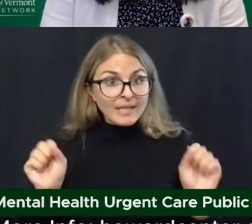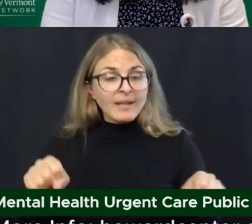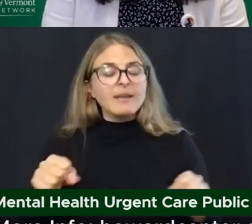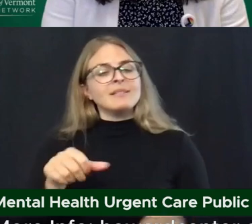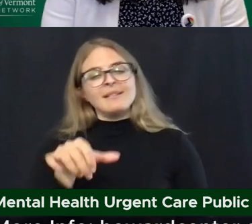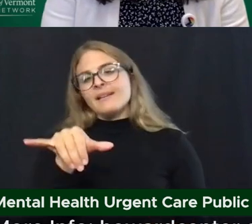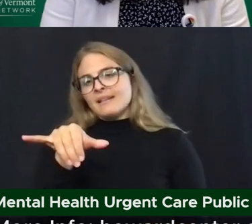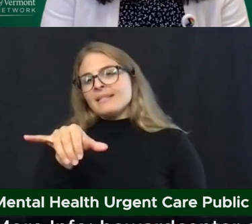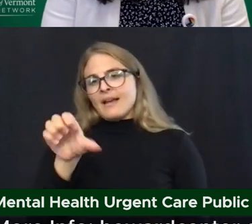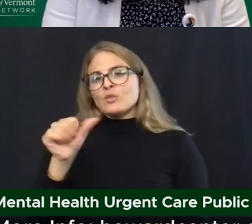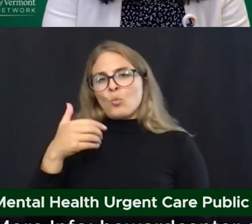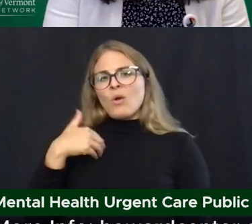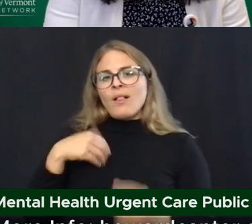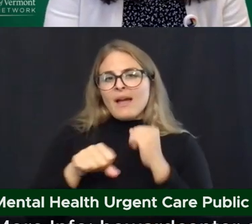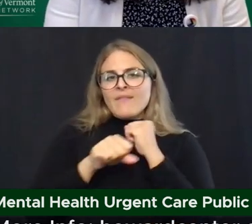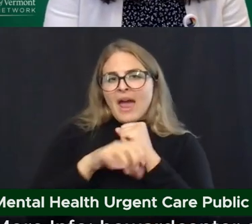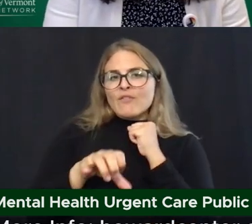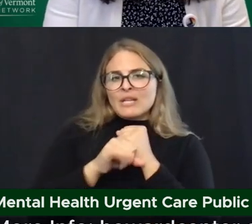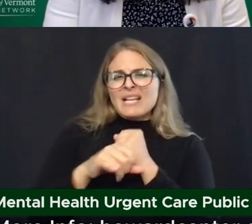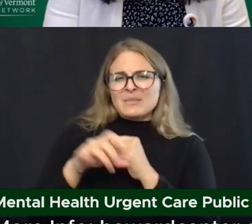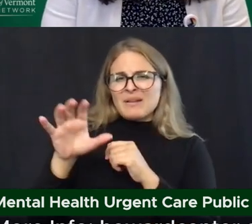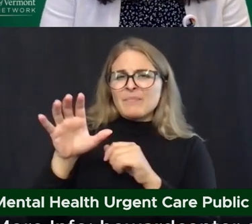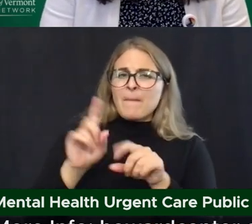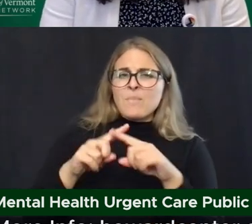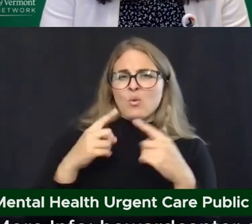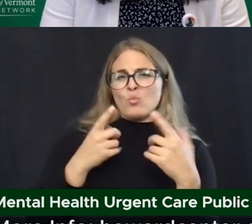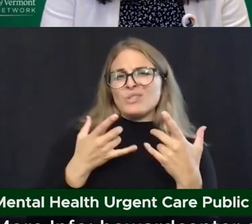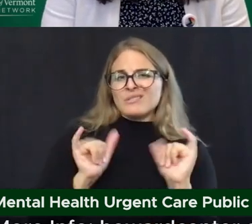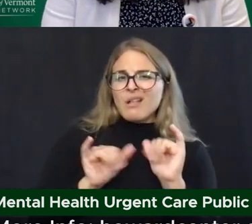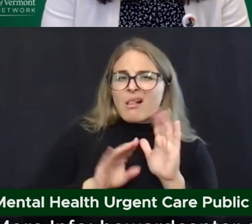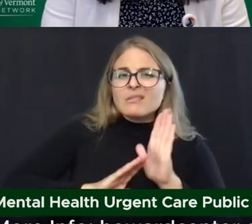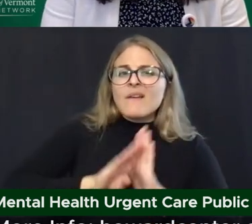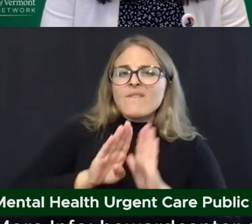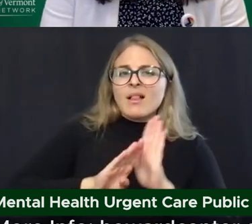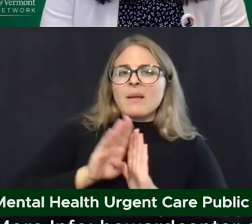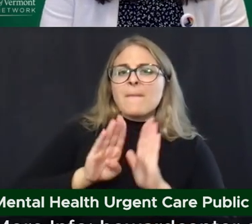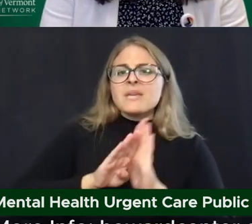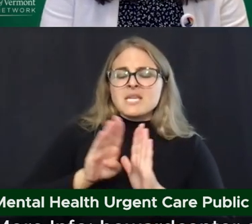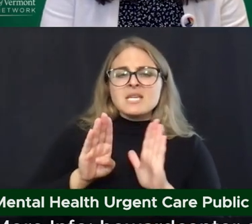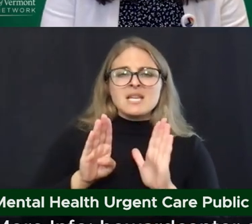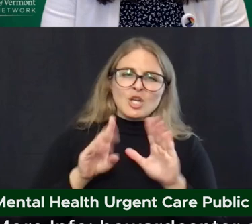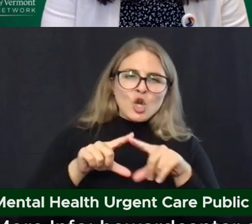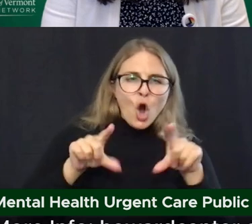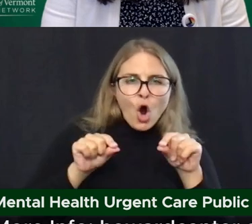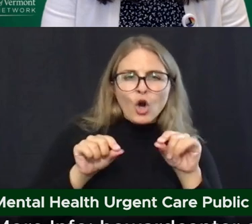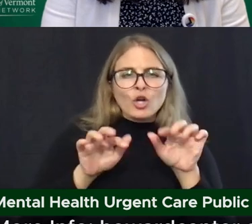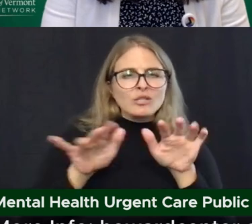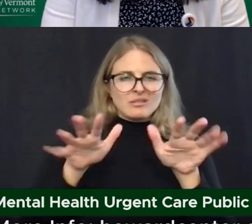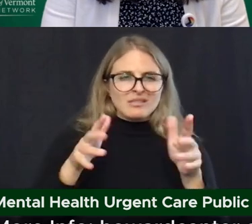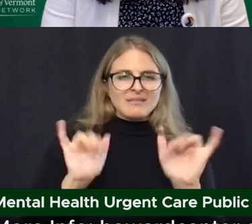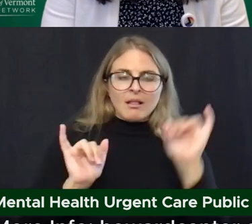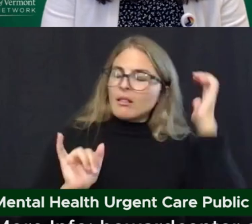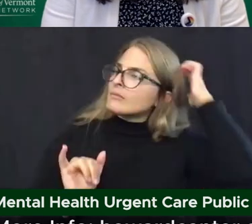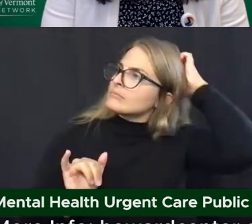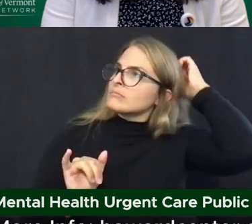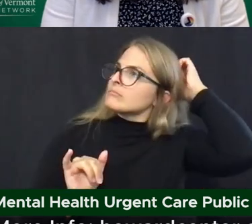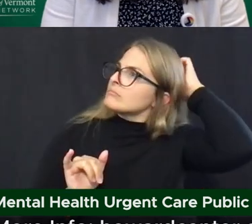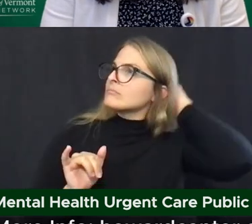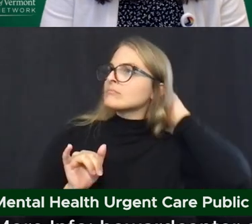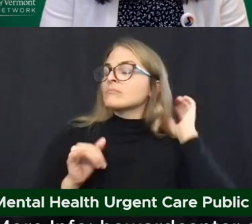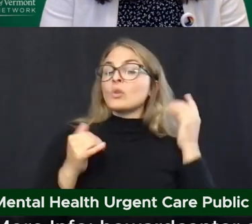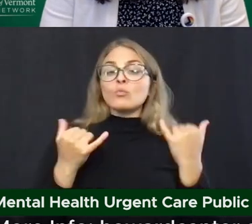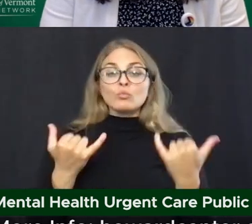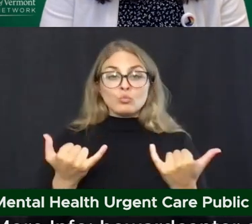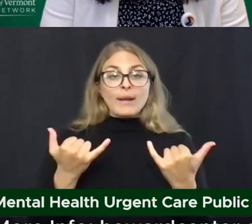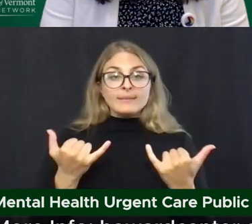And the longer answer is stay tuned. We are still developing rack cards and that kind of thing. But even currently, we do have